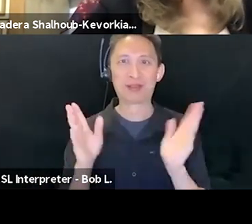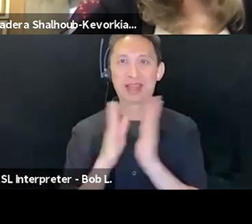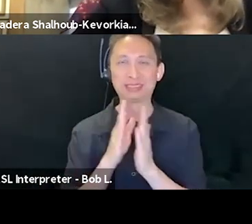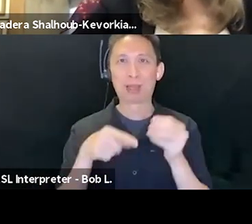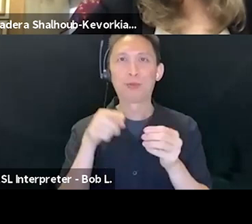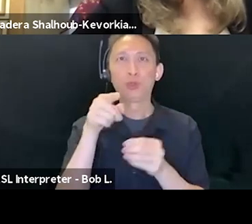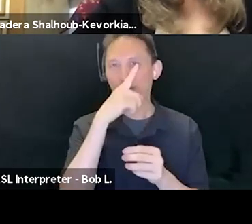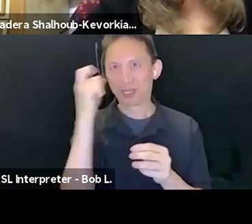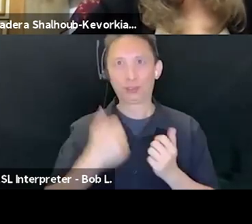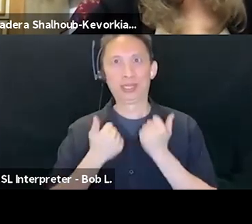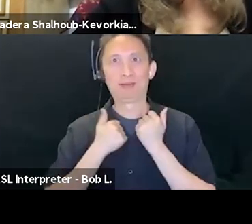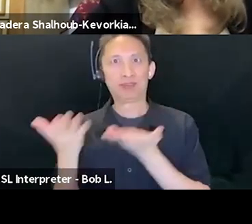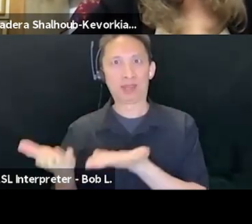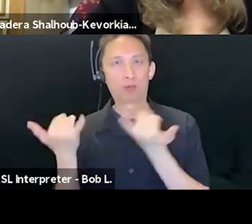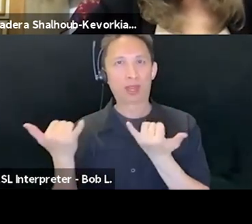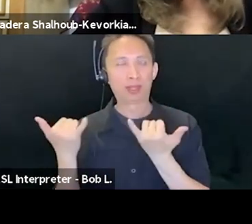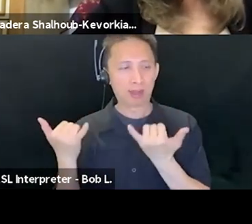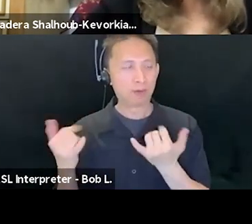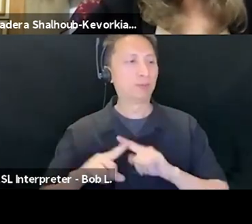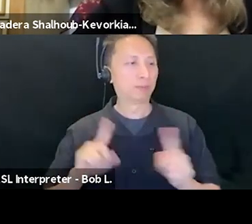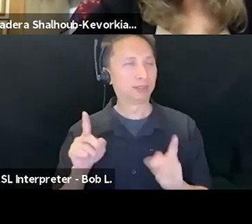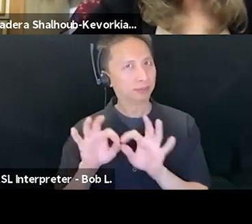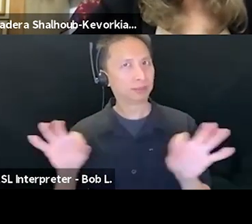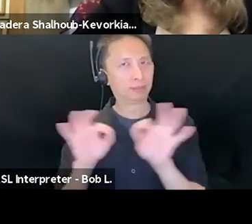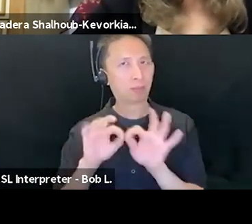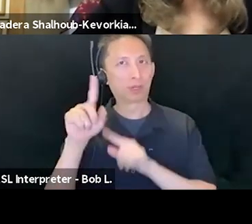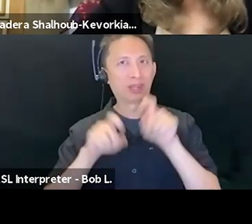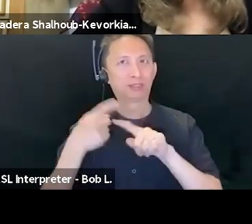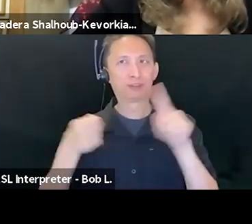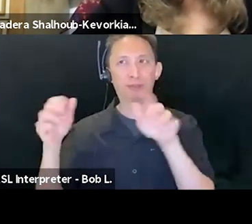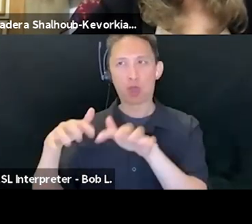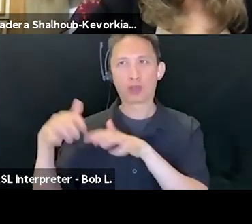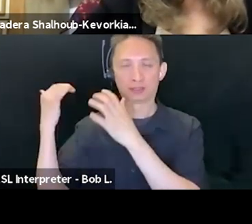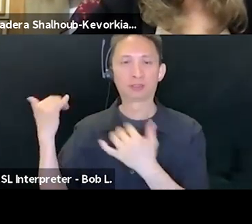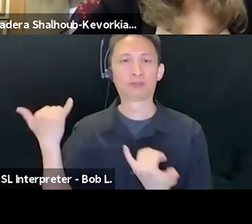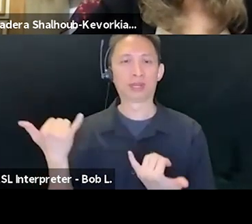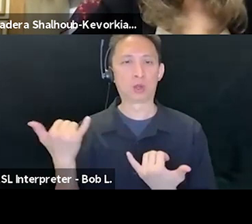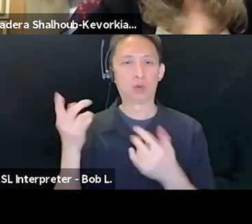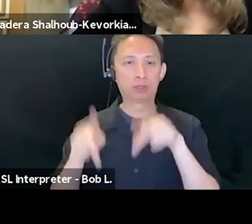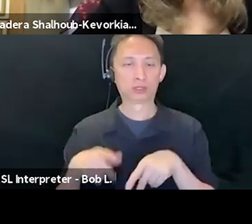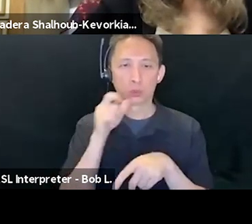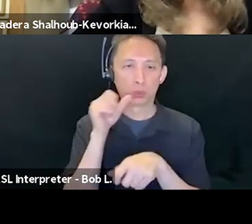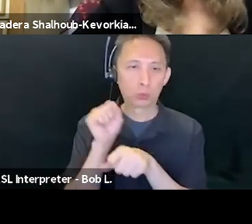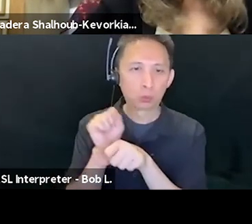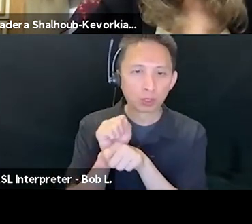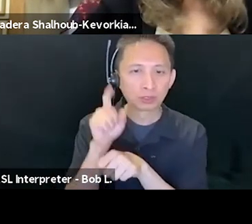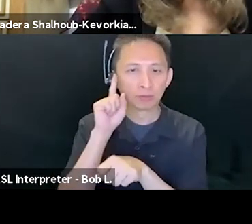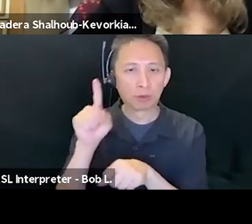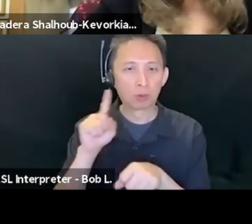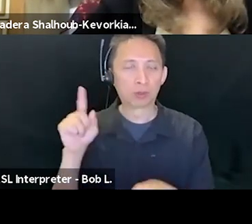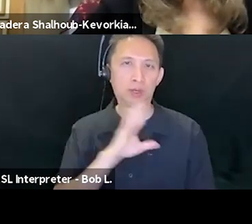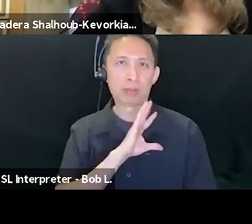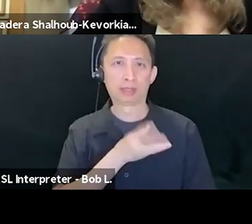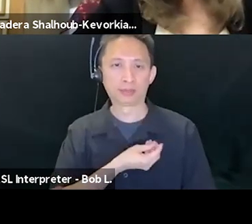there's also an important question here from the audience, uh, from someone who works for, um, the Palestine